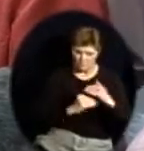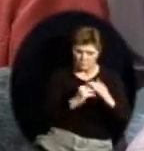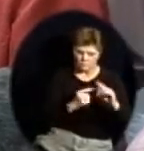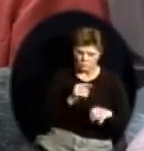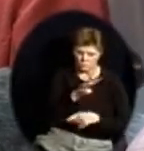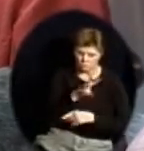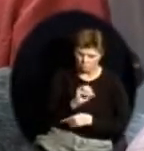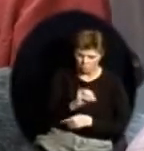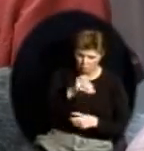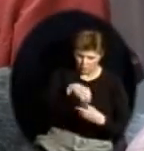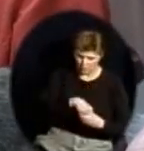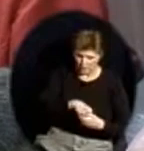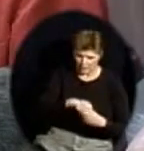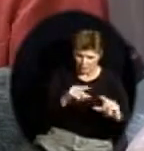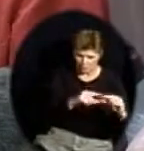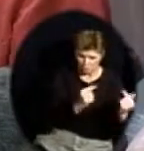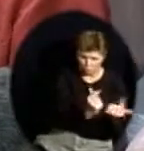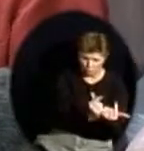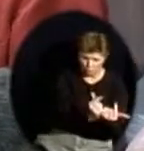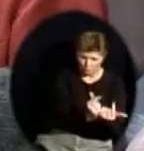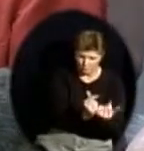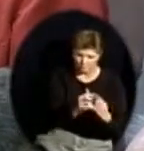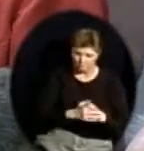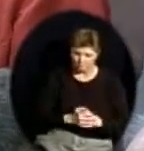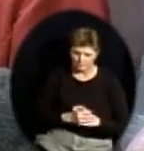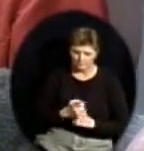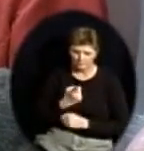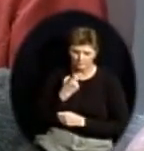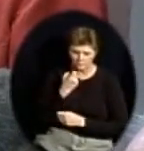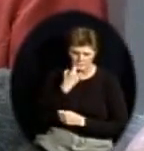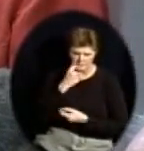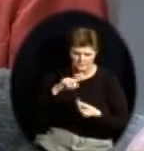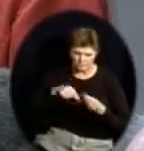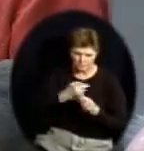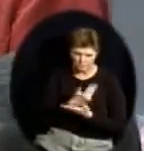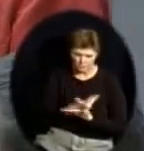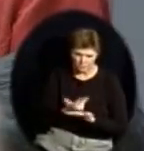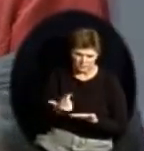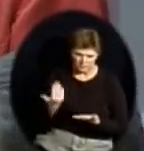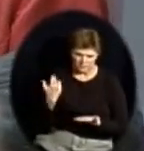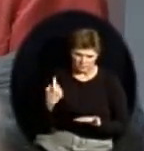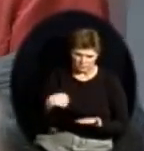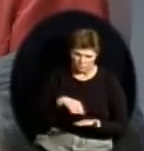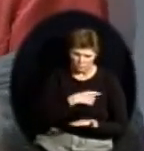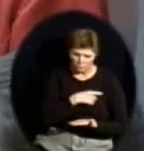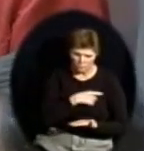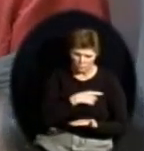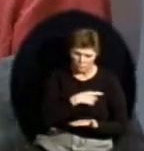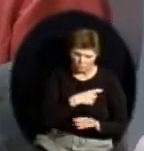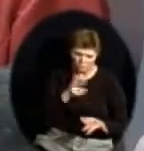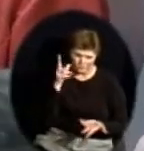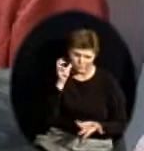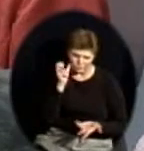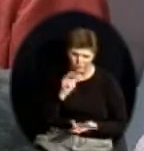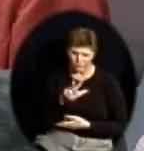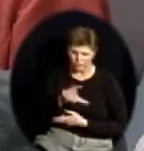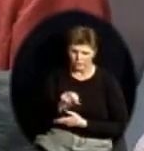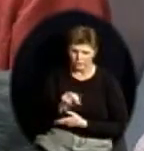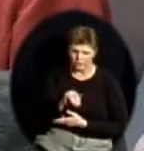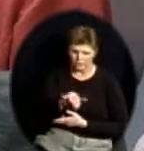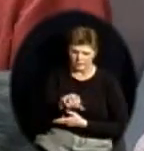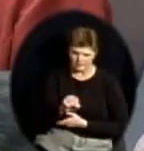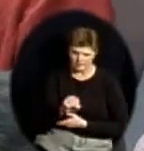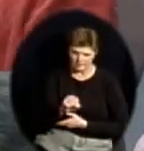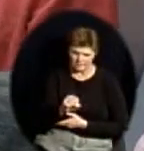student groups. Recently, actually about three weeks ago, we discovered that 30 would be the subgroup size or student group size for